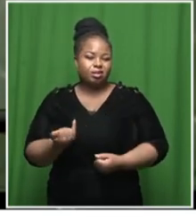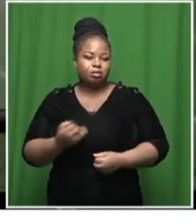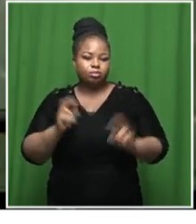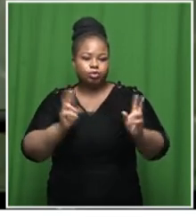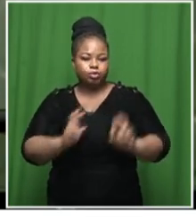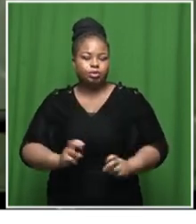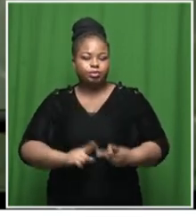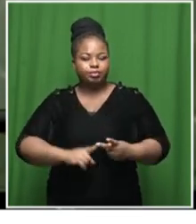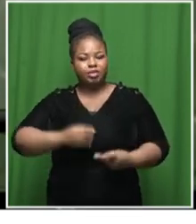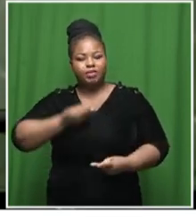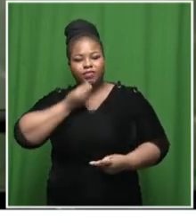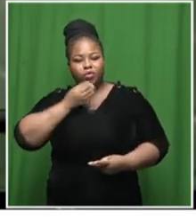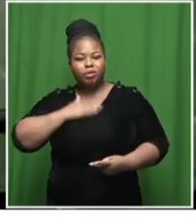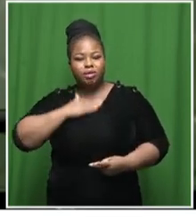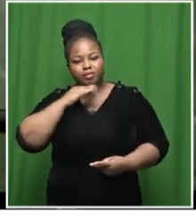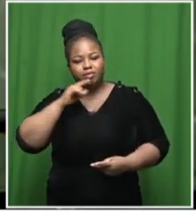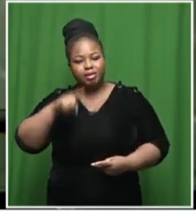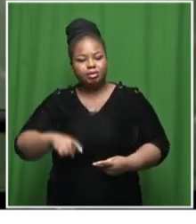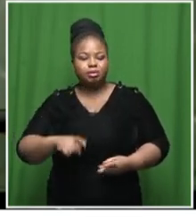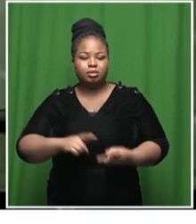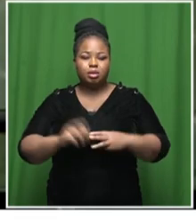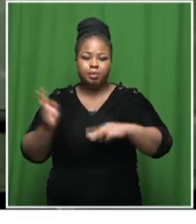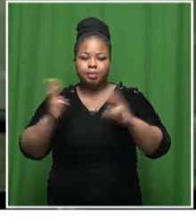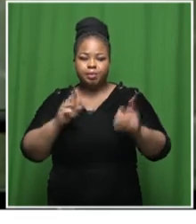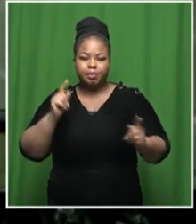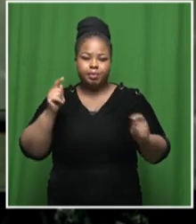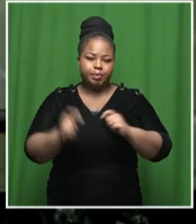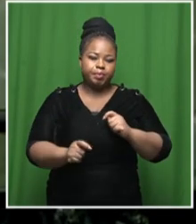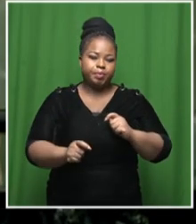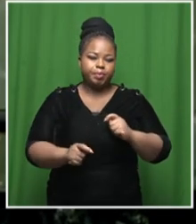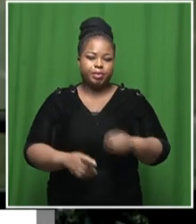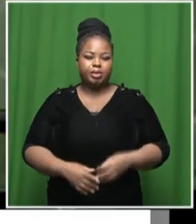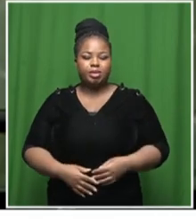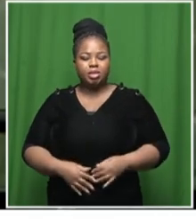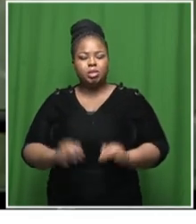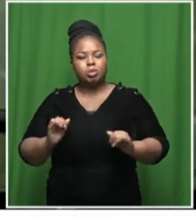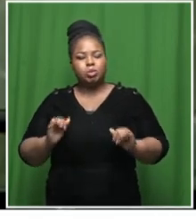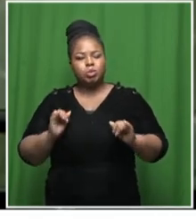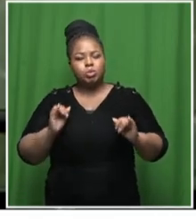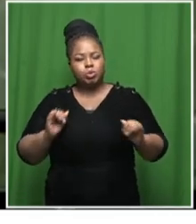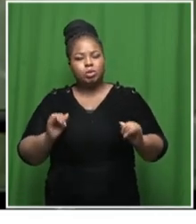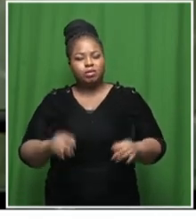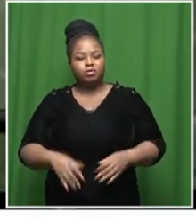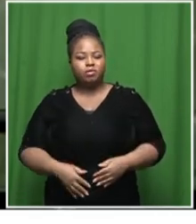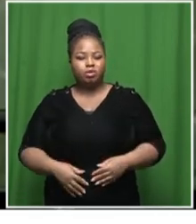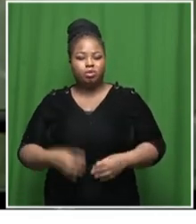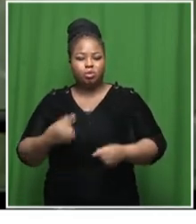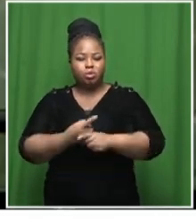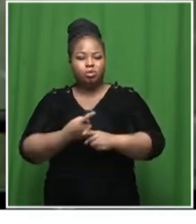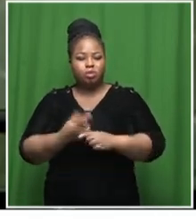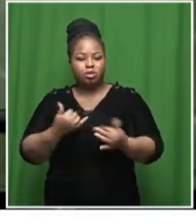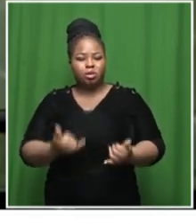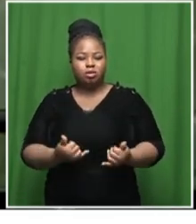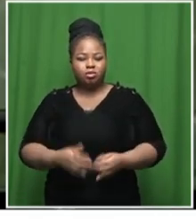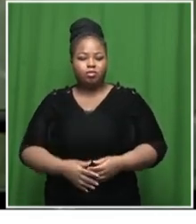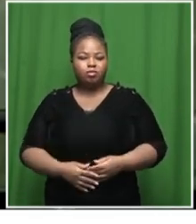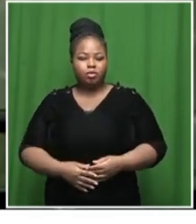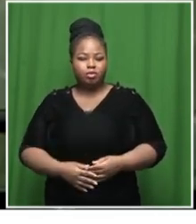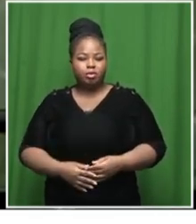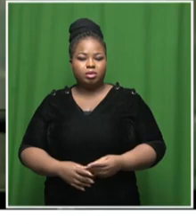energy and food insecurity climate change and the devastation caused by conflicts